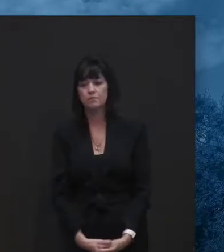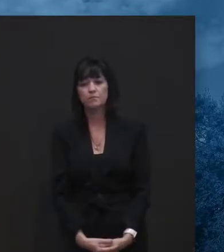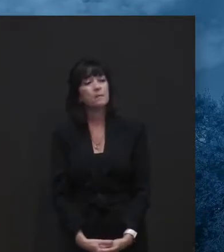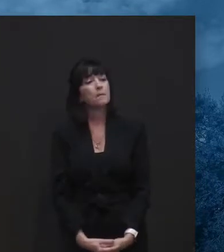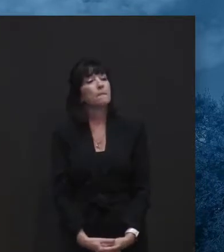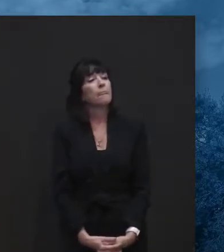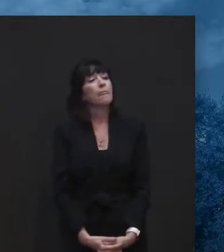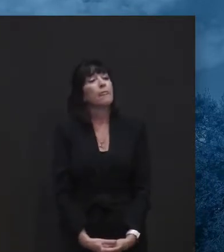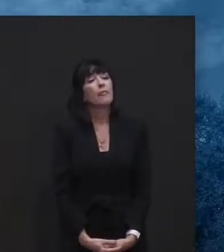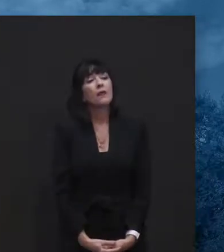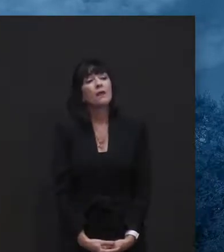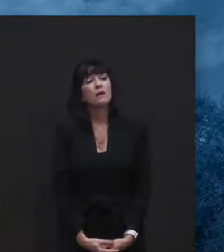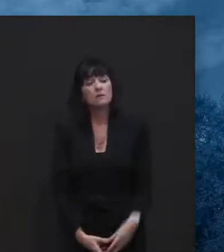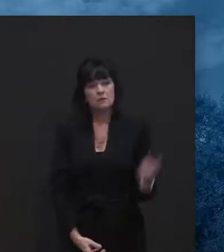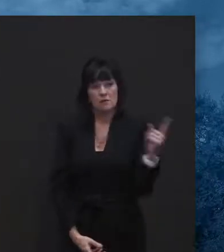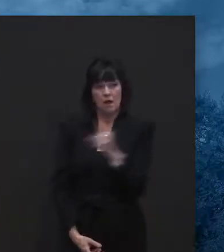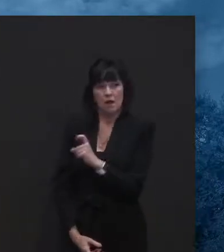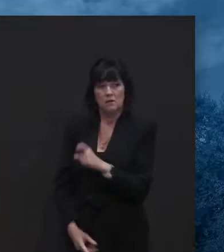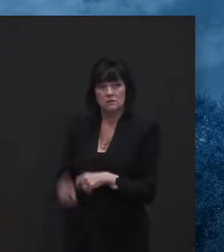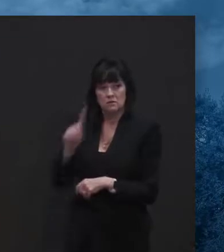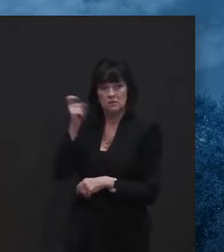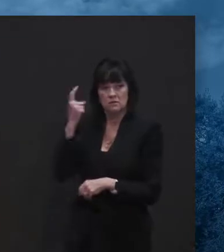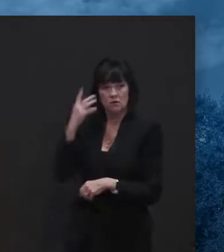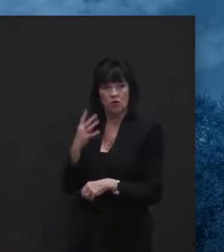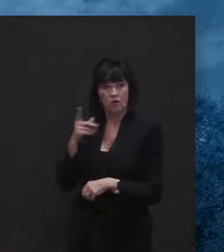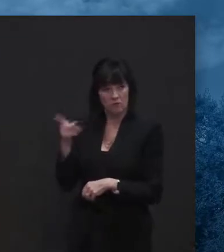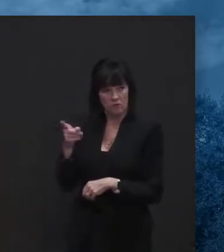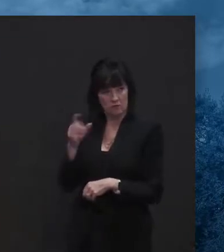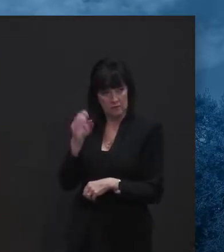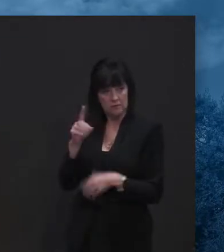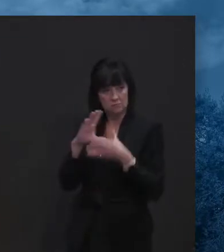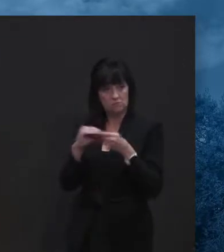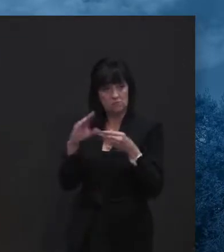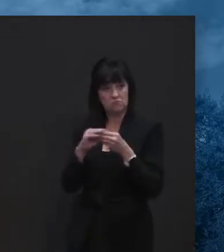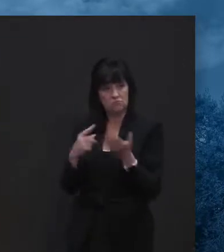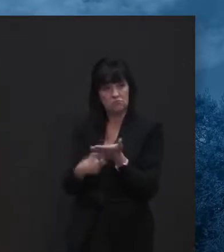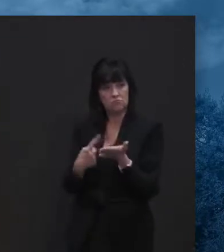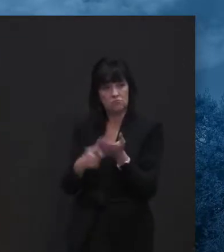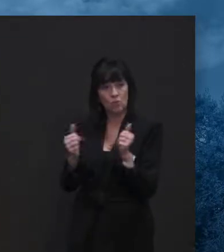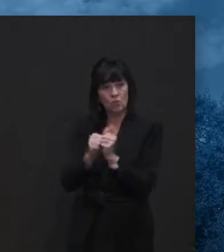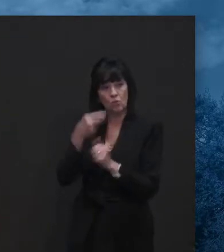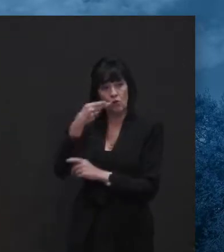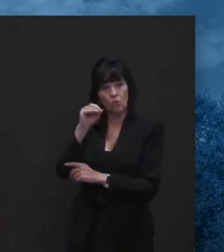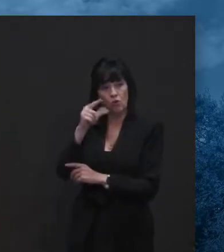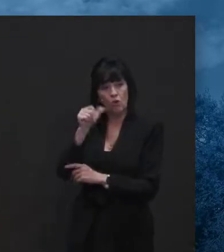Just lastly, governor, have you had any conversations with governor Hogan about, uh, restrictions?